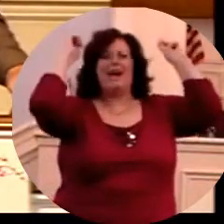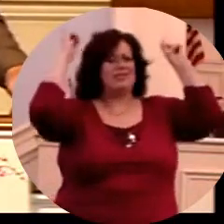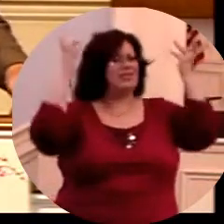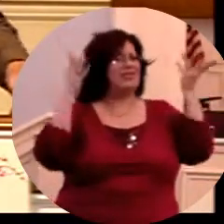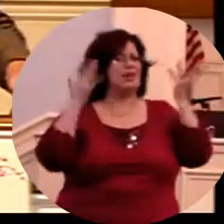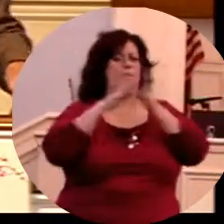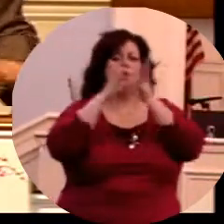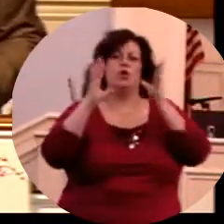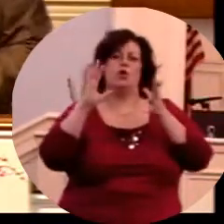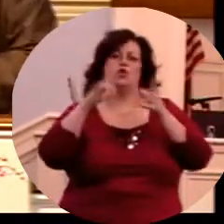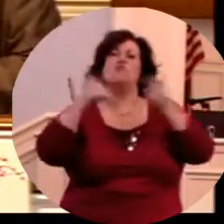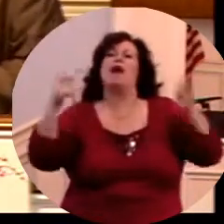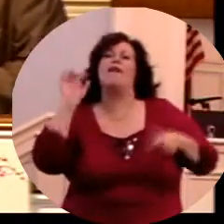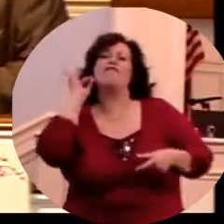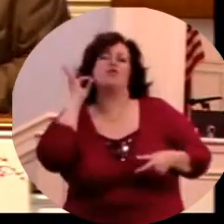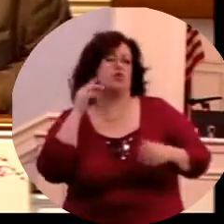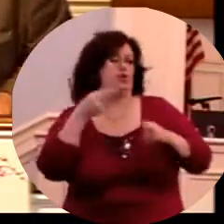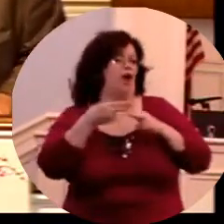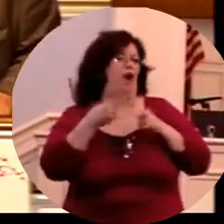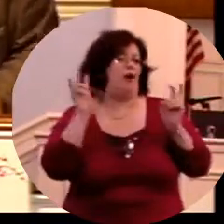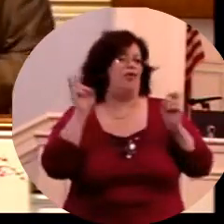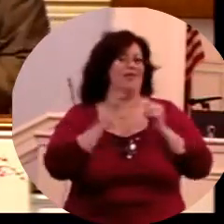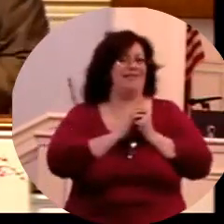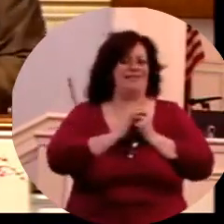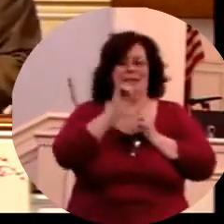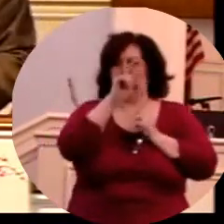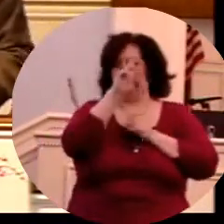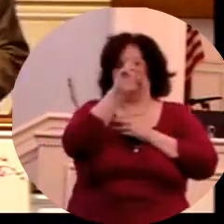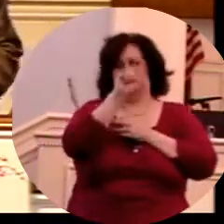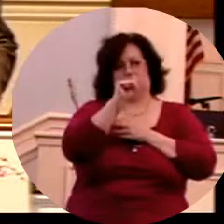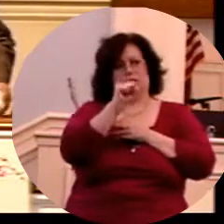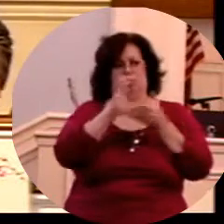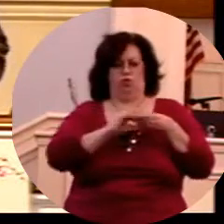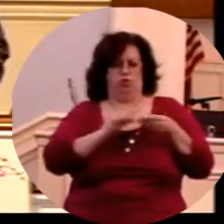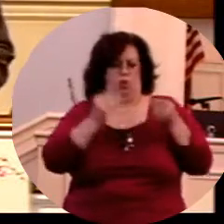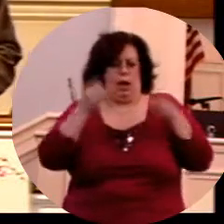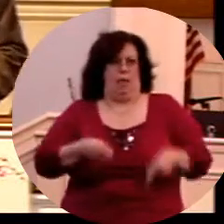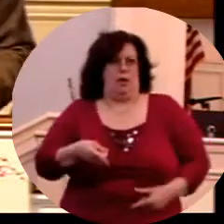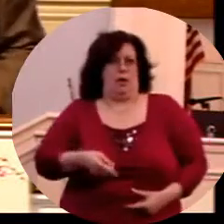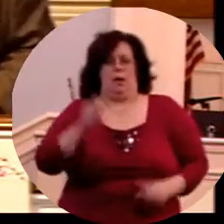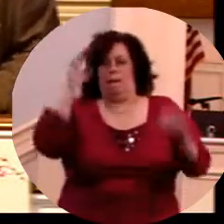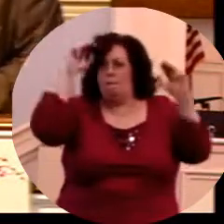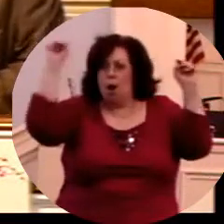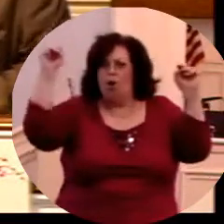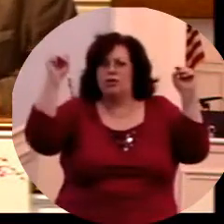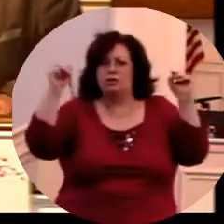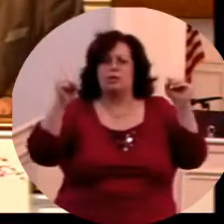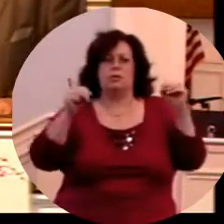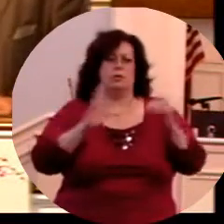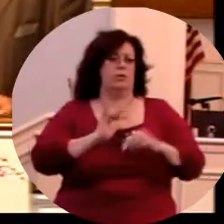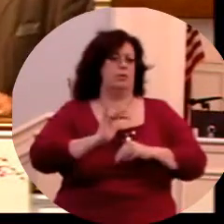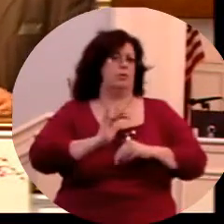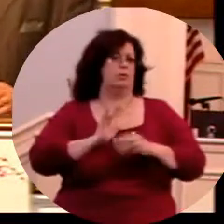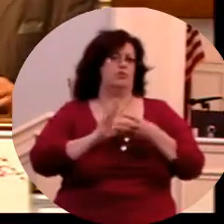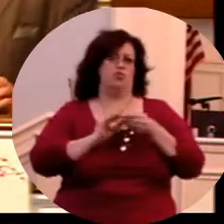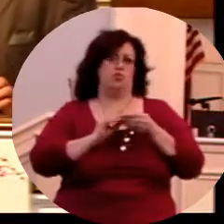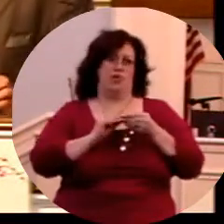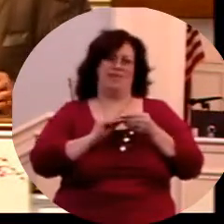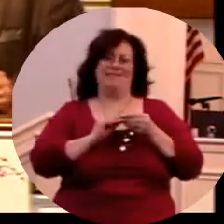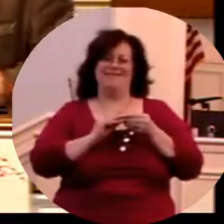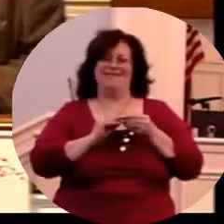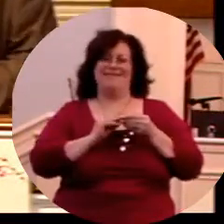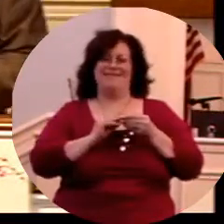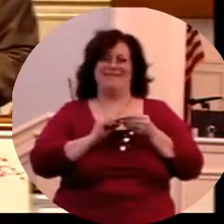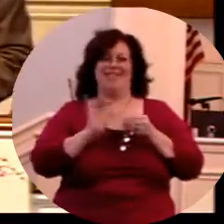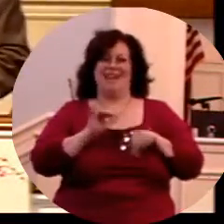And I like this point of the message. Now, what do we have in the book of Exodus? This story of Moses is one of the great,